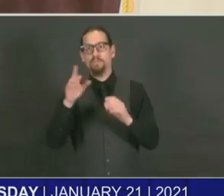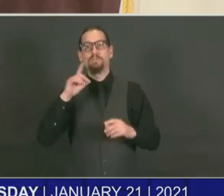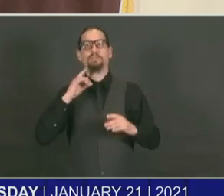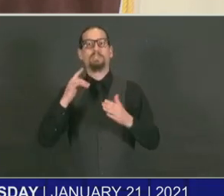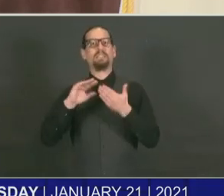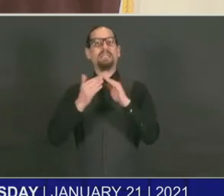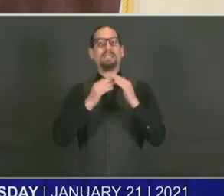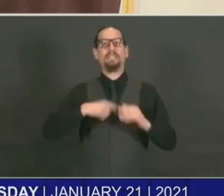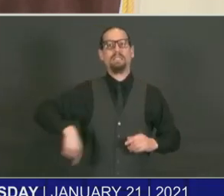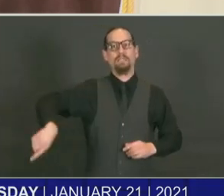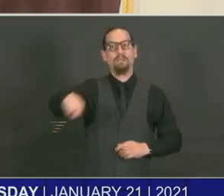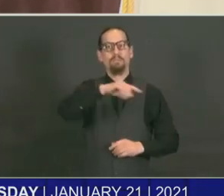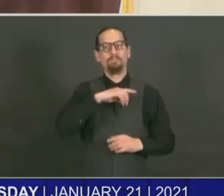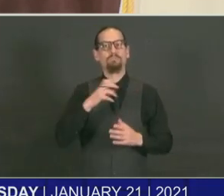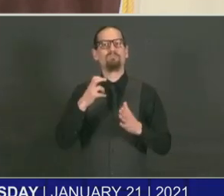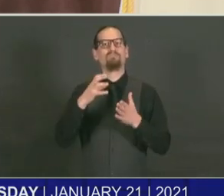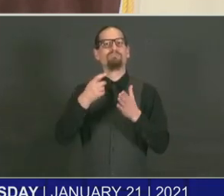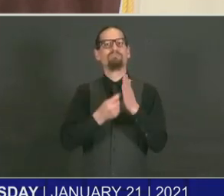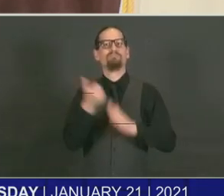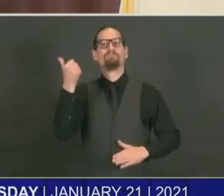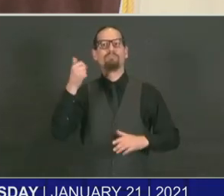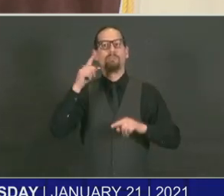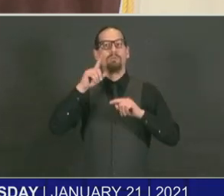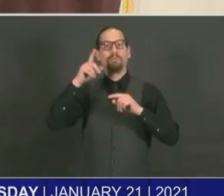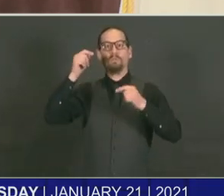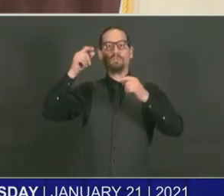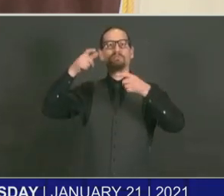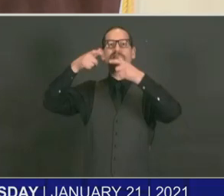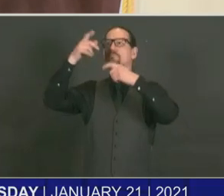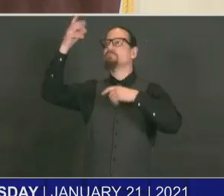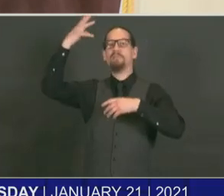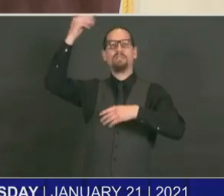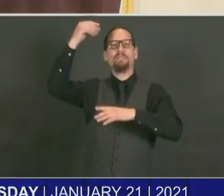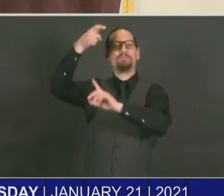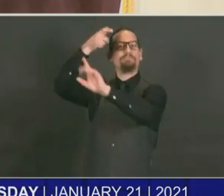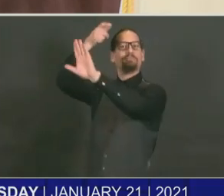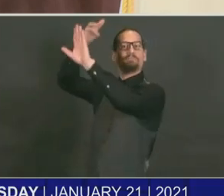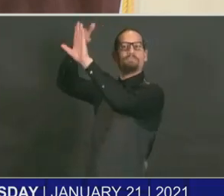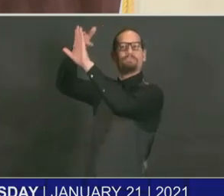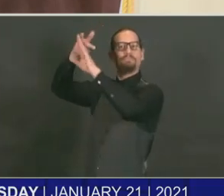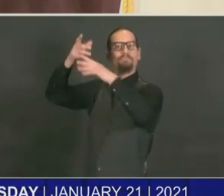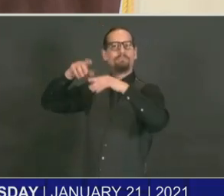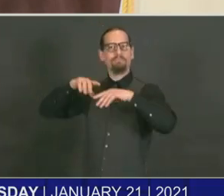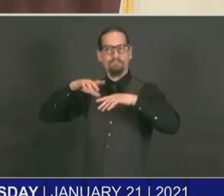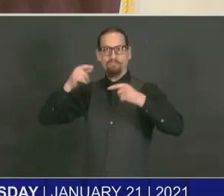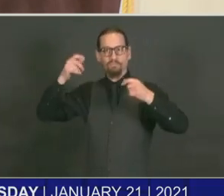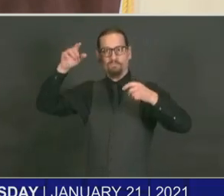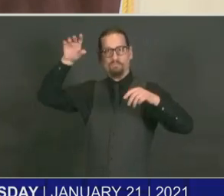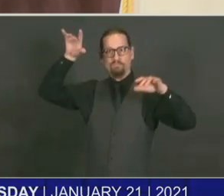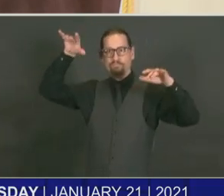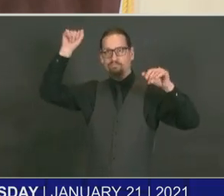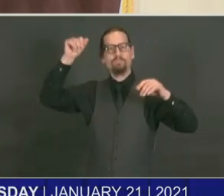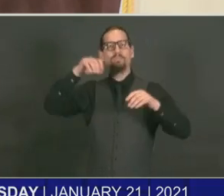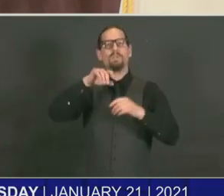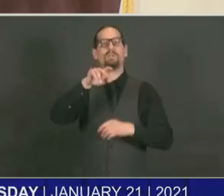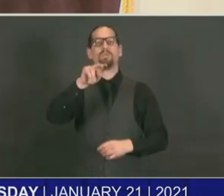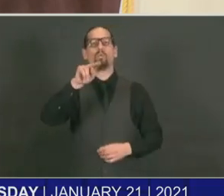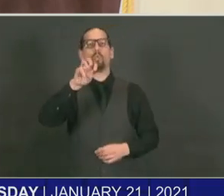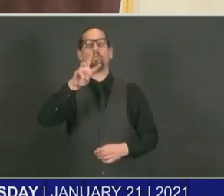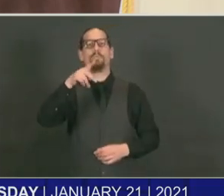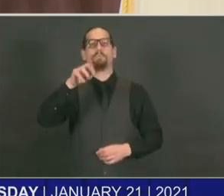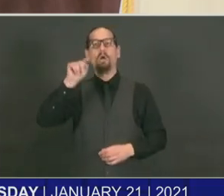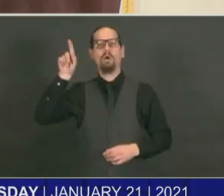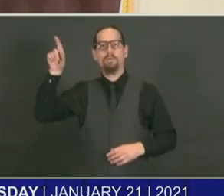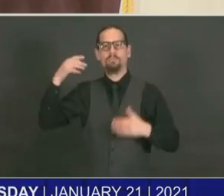courts or other public spaces, certainly Newport is one example of that. Would you recommend they reinstall those basketball hoops? We'll